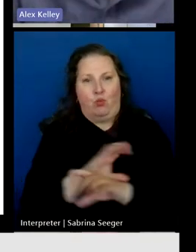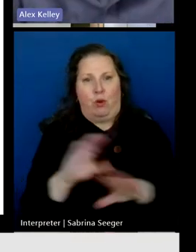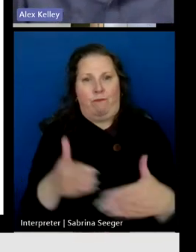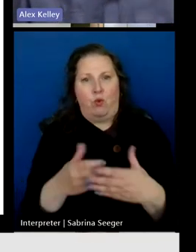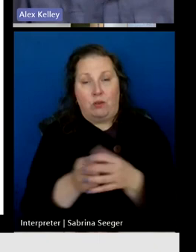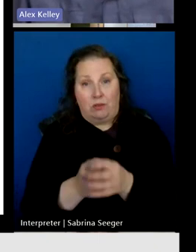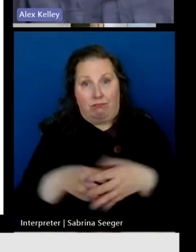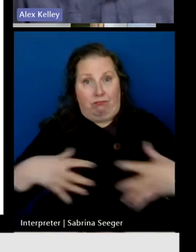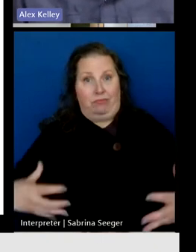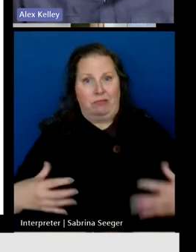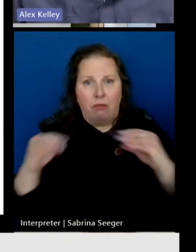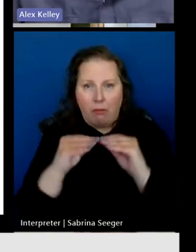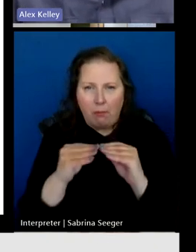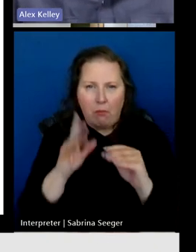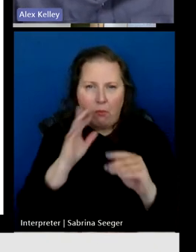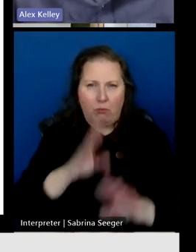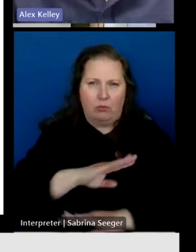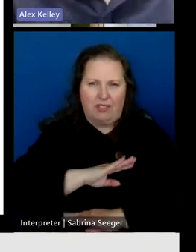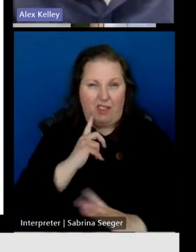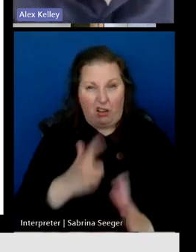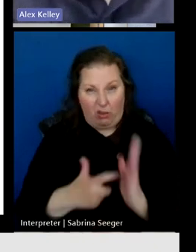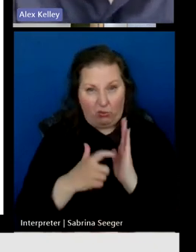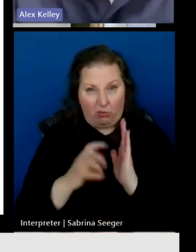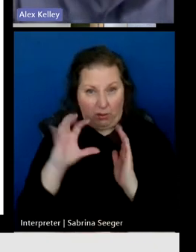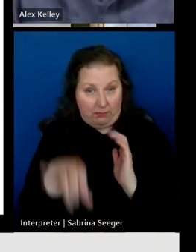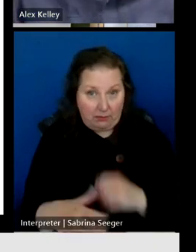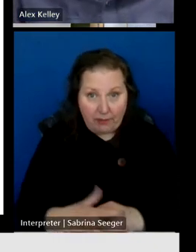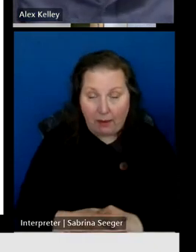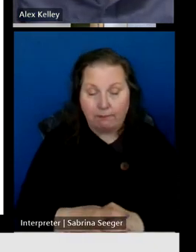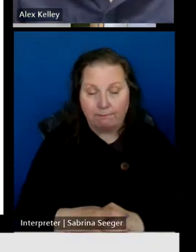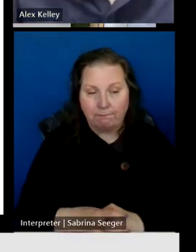grow in order to meet the construction demand?